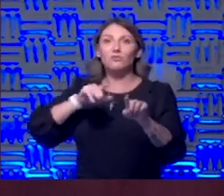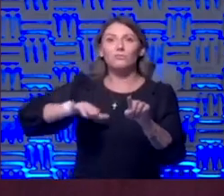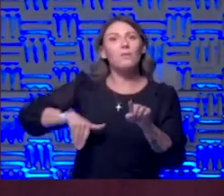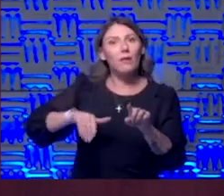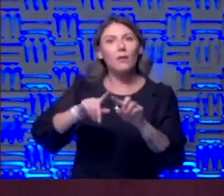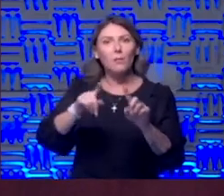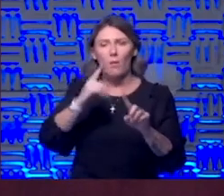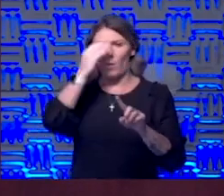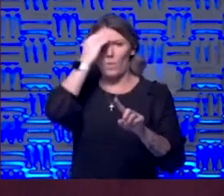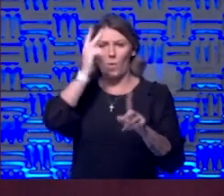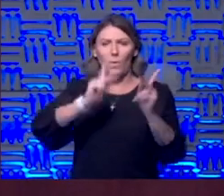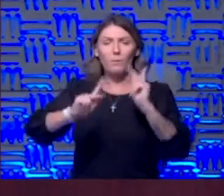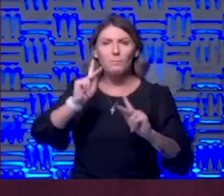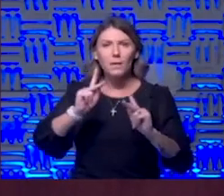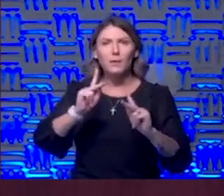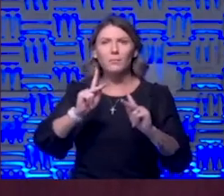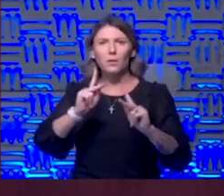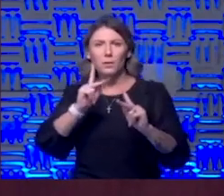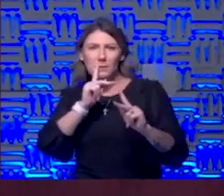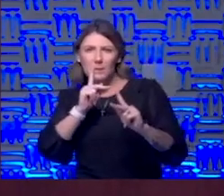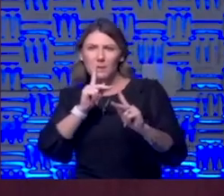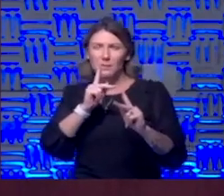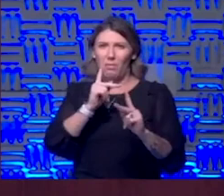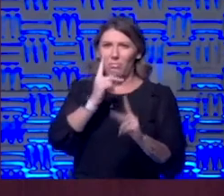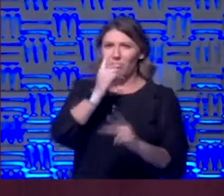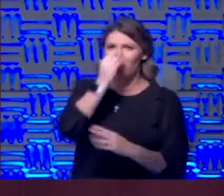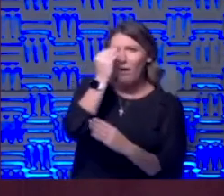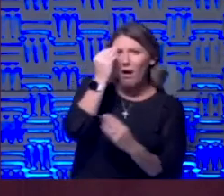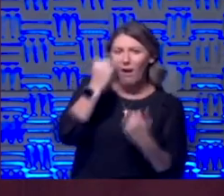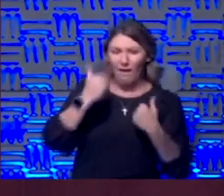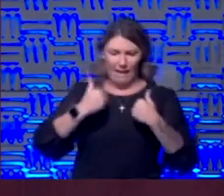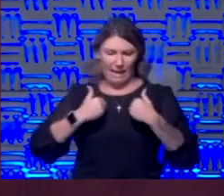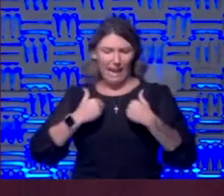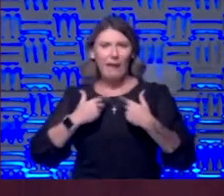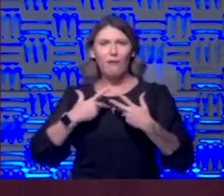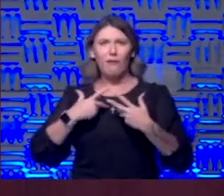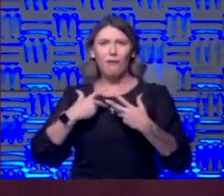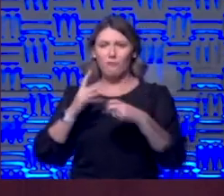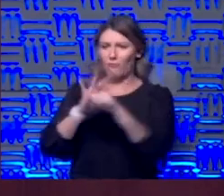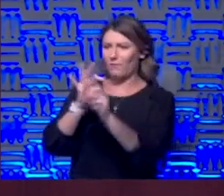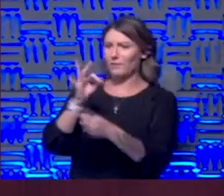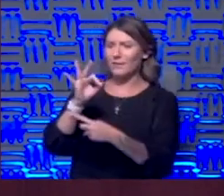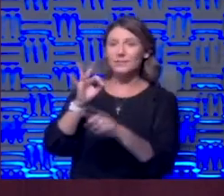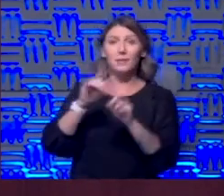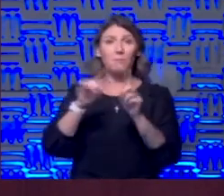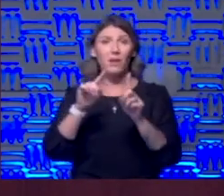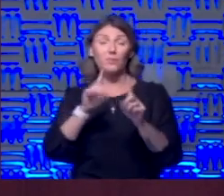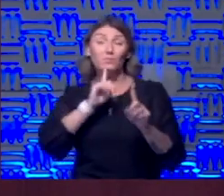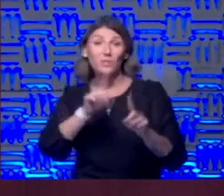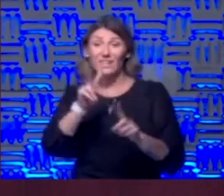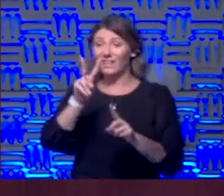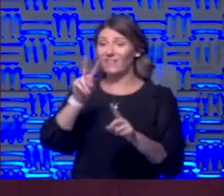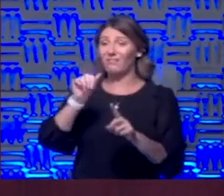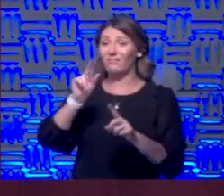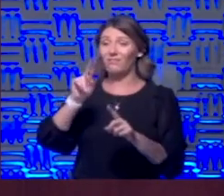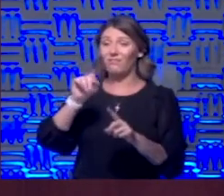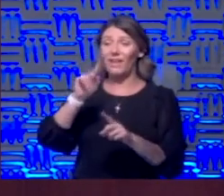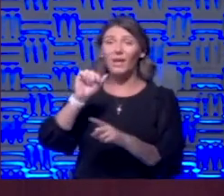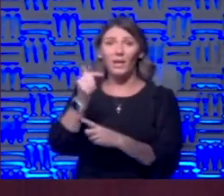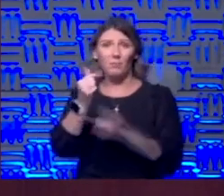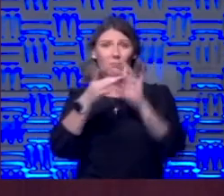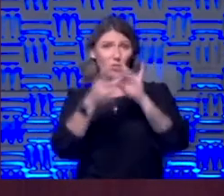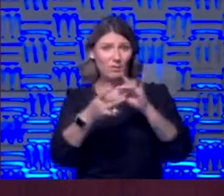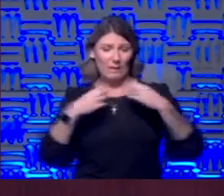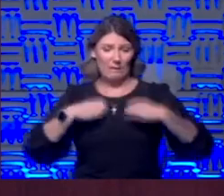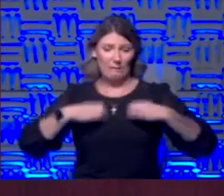we know that people have been thought to have COVID-19 and it turns out to have actually vaping related lung injury and there could be patients obviously